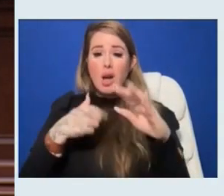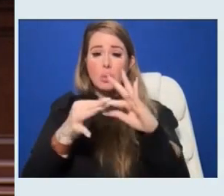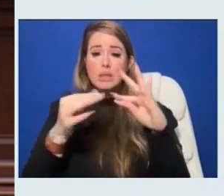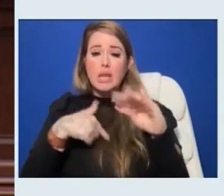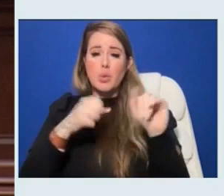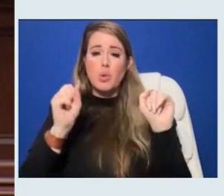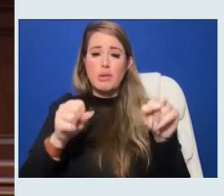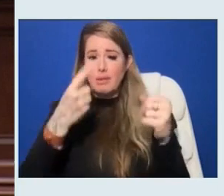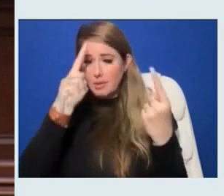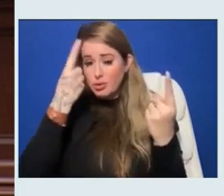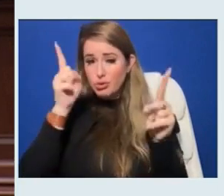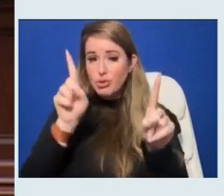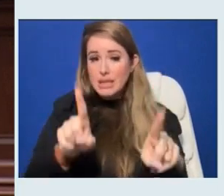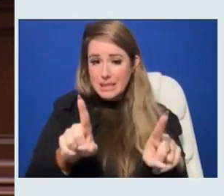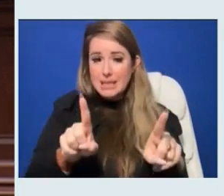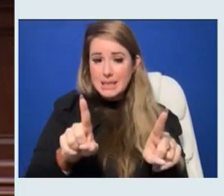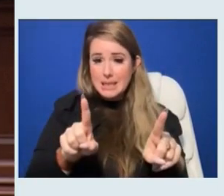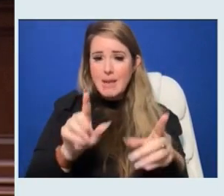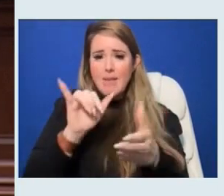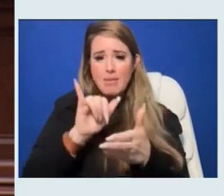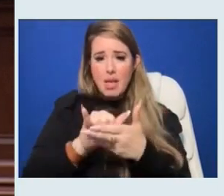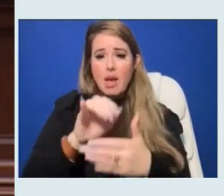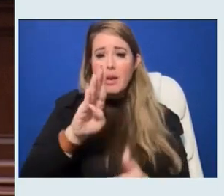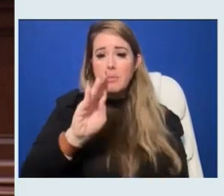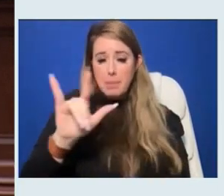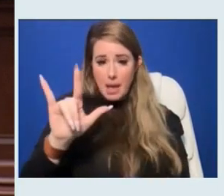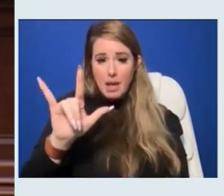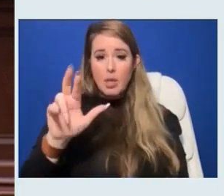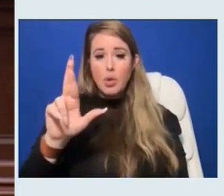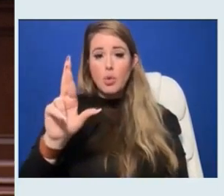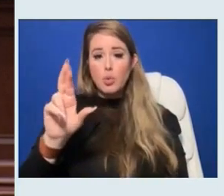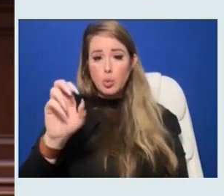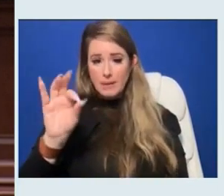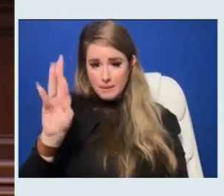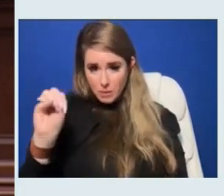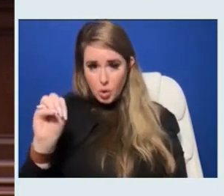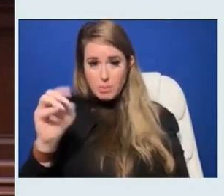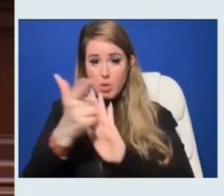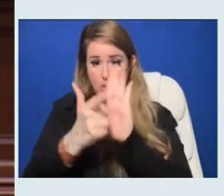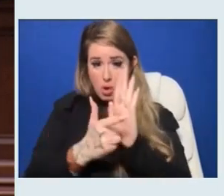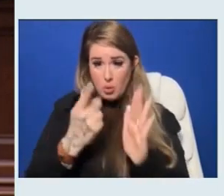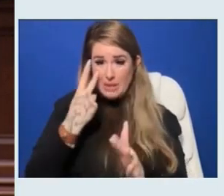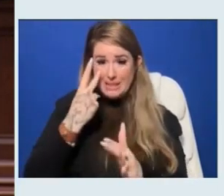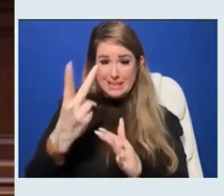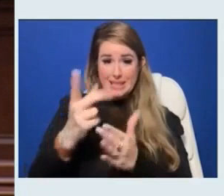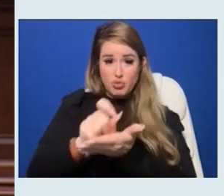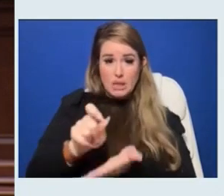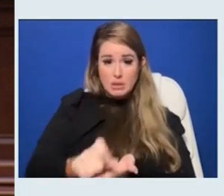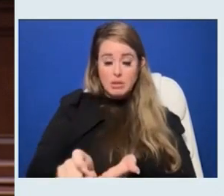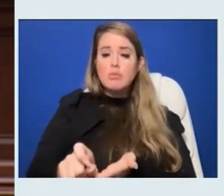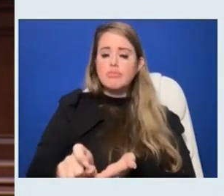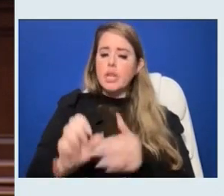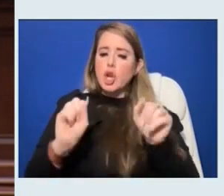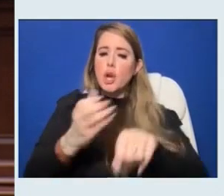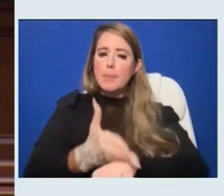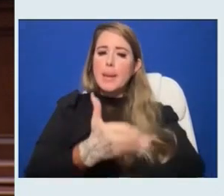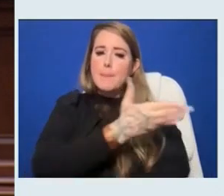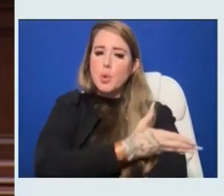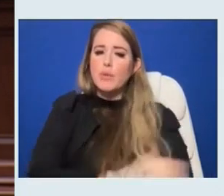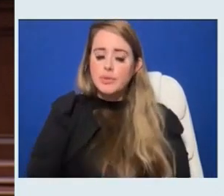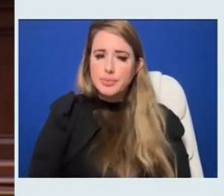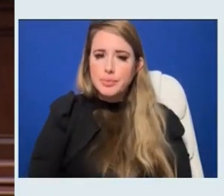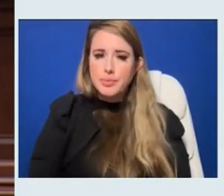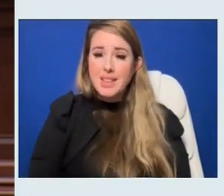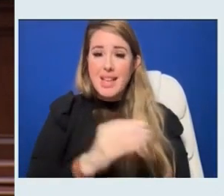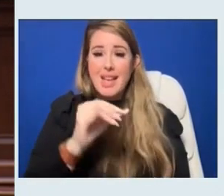that the bail reform law, as written, leaves room for improvement. And